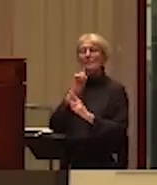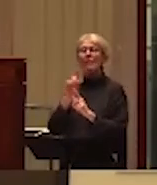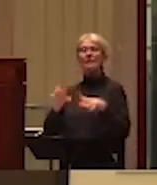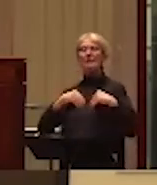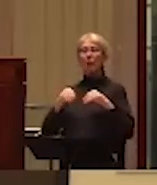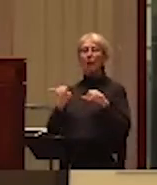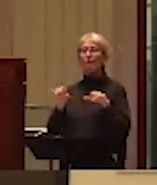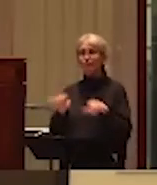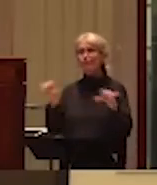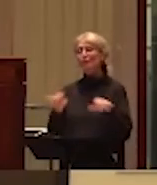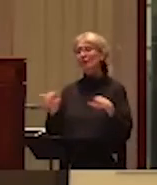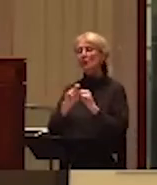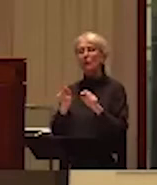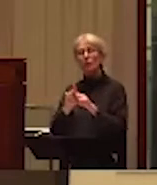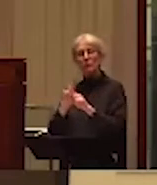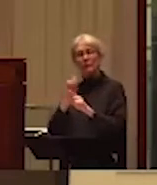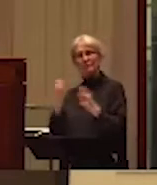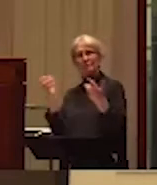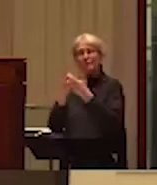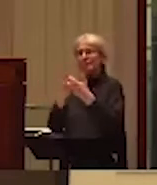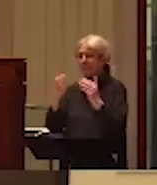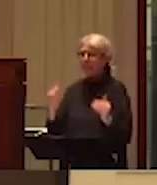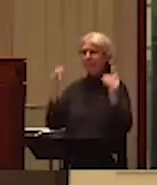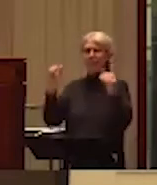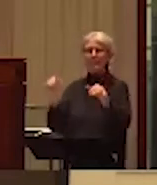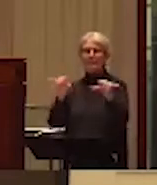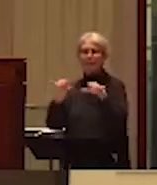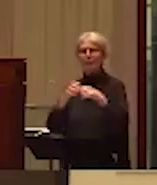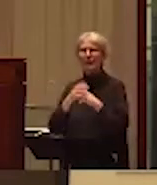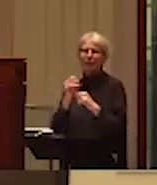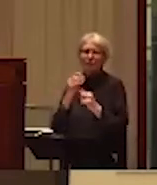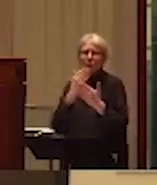recognizably high standards and be morally and ethically sound.